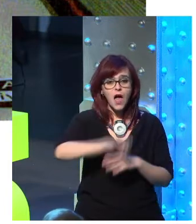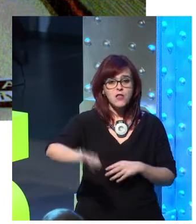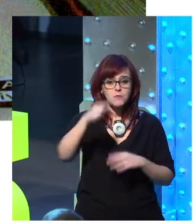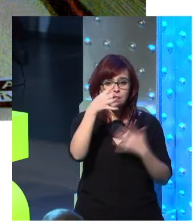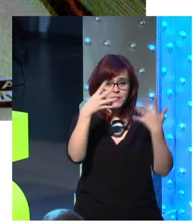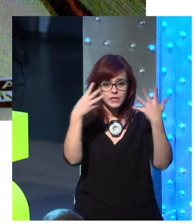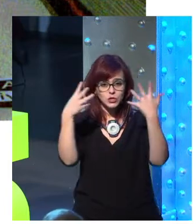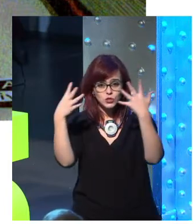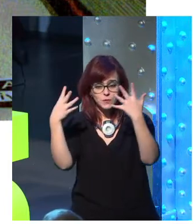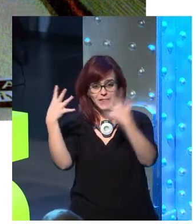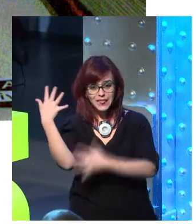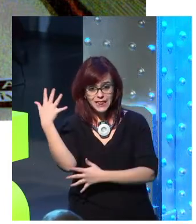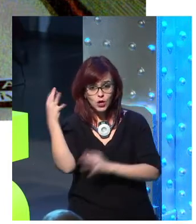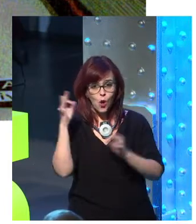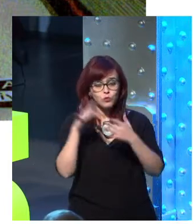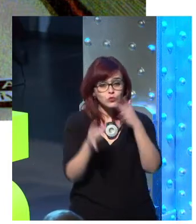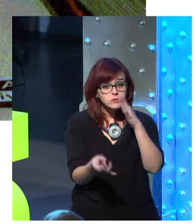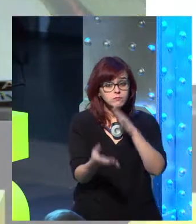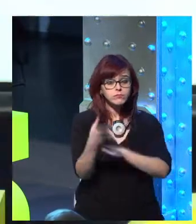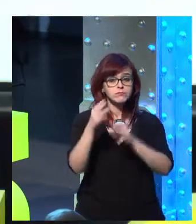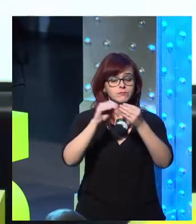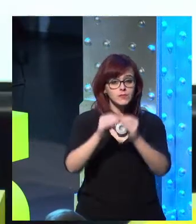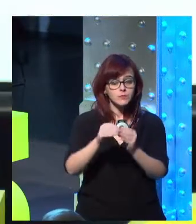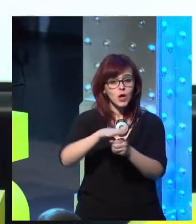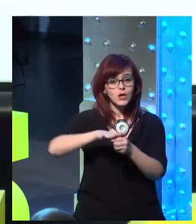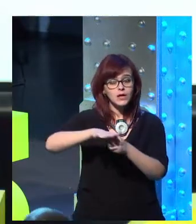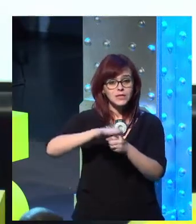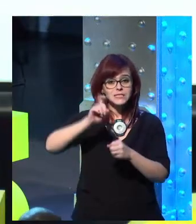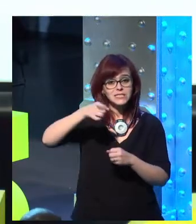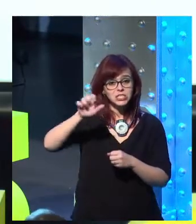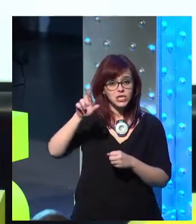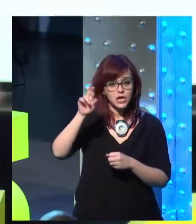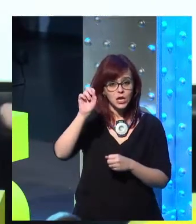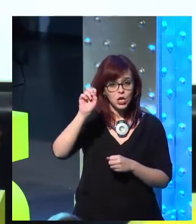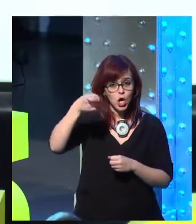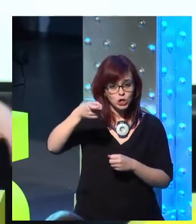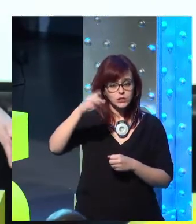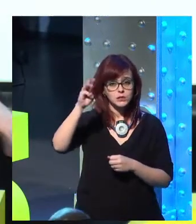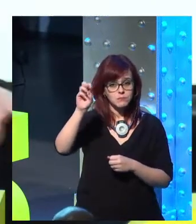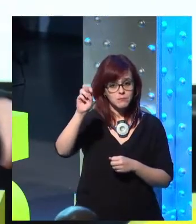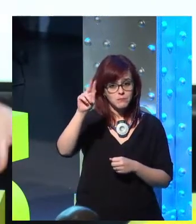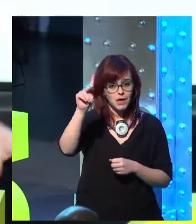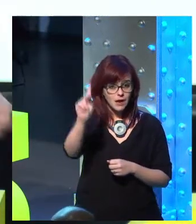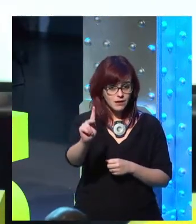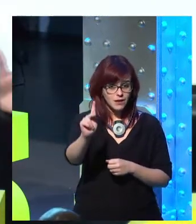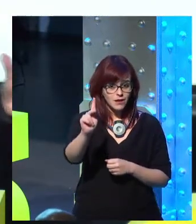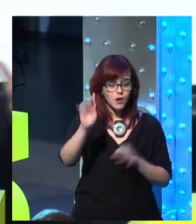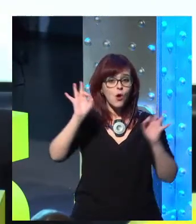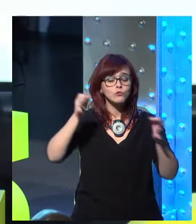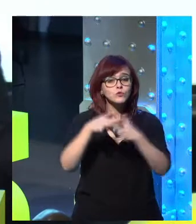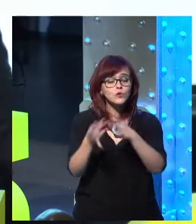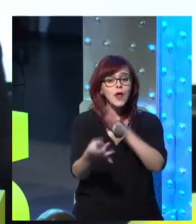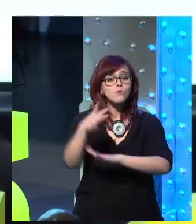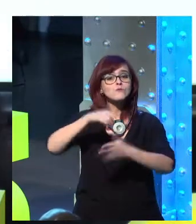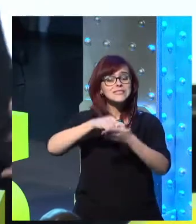something interesting was happening, the string would whir around and people would hear it and they'd come running and see what people were working on. It's like a new